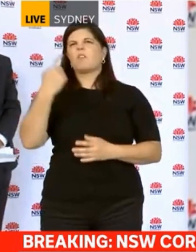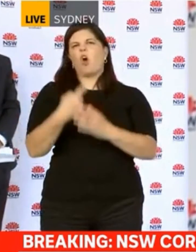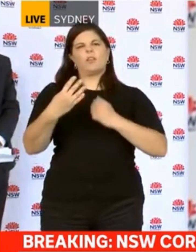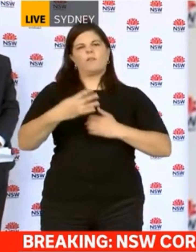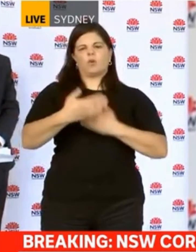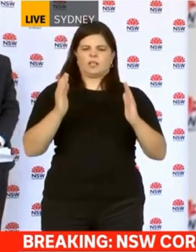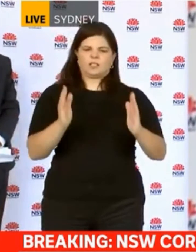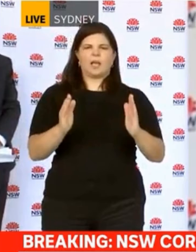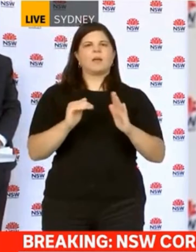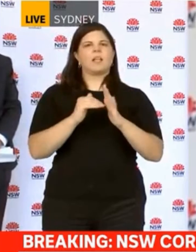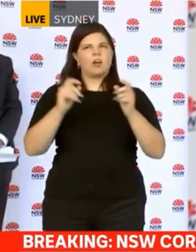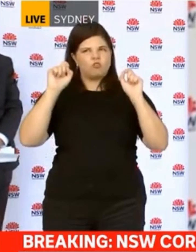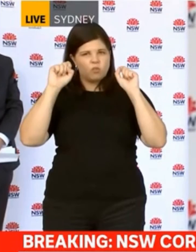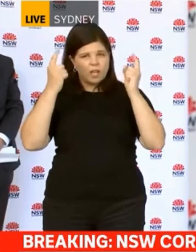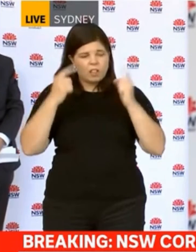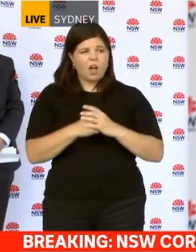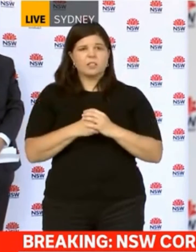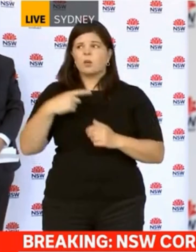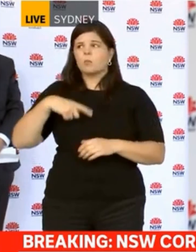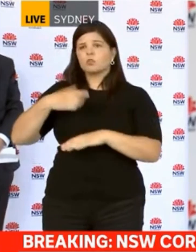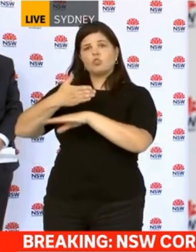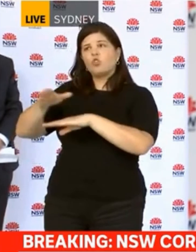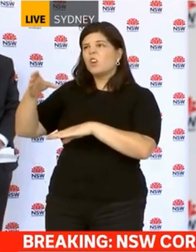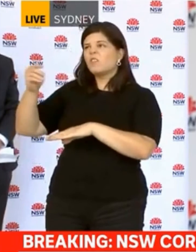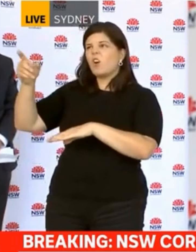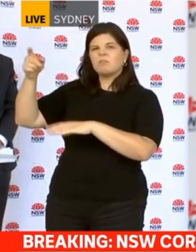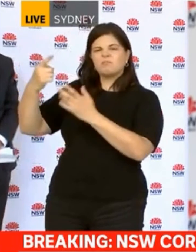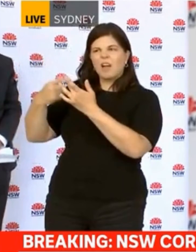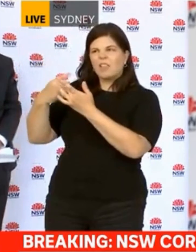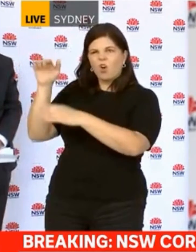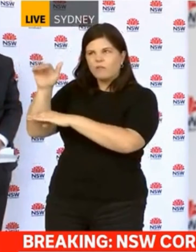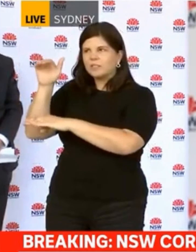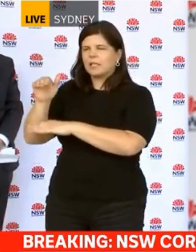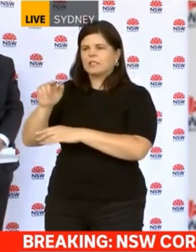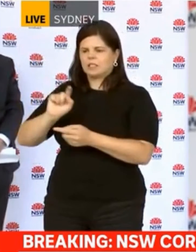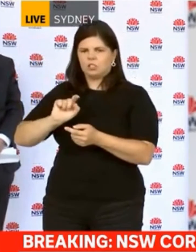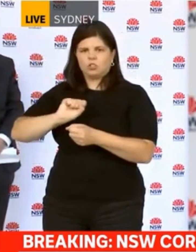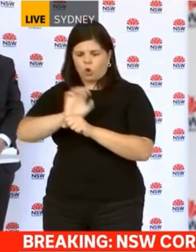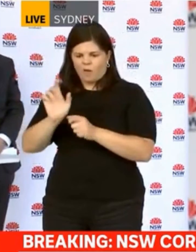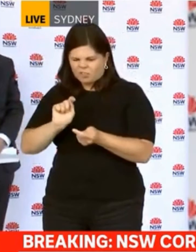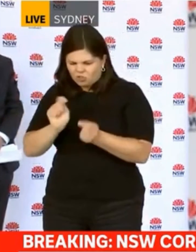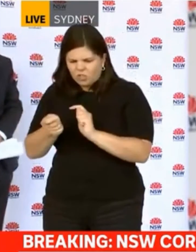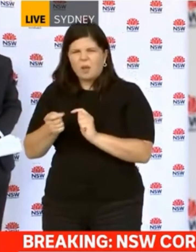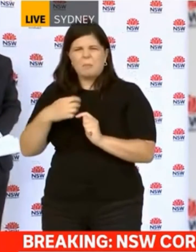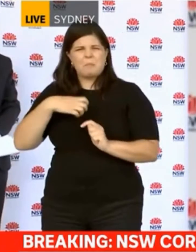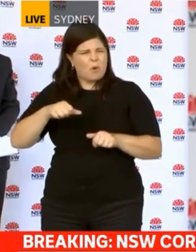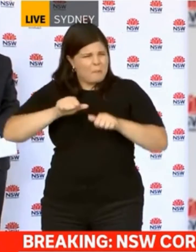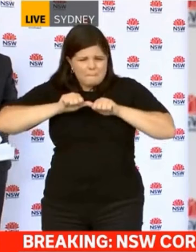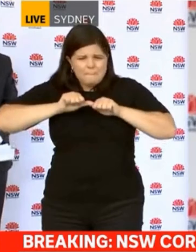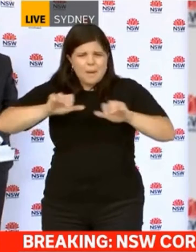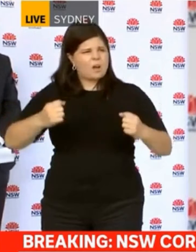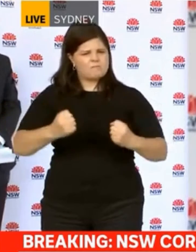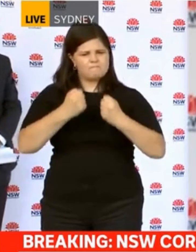how transmissible and how lethal the new strains are, you now, if you're in quarantine and you develop